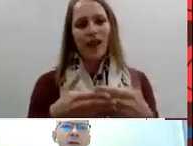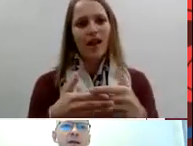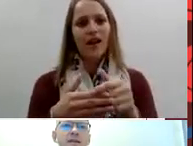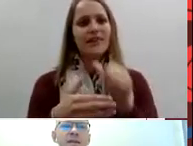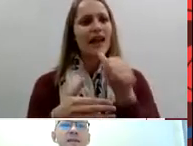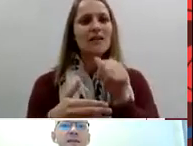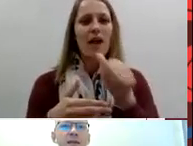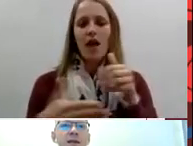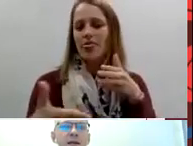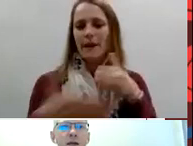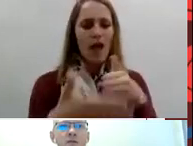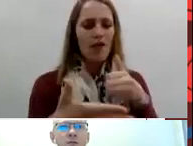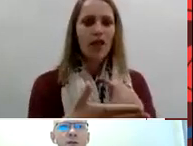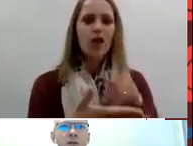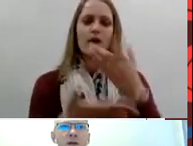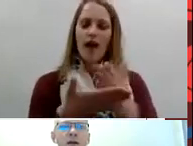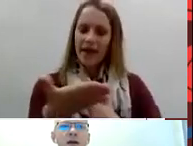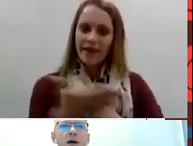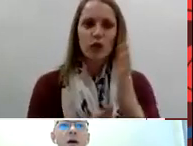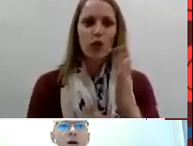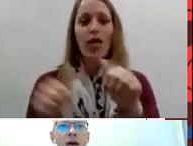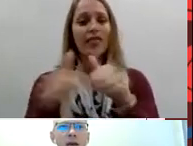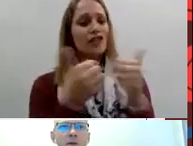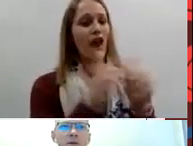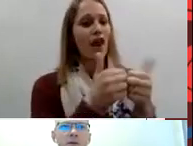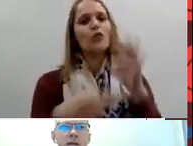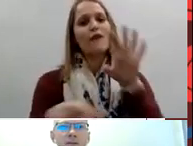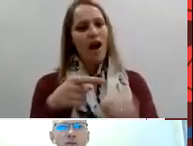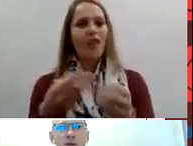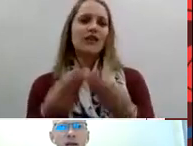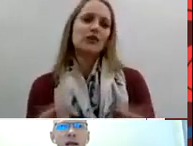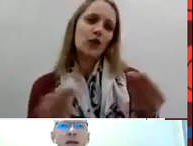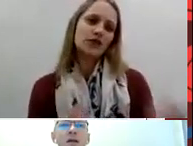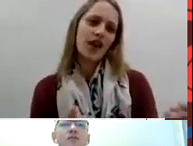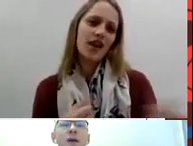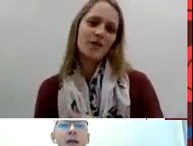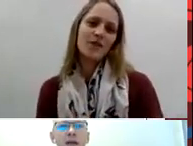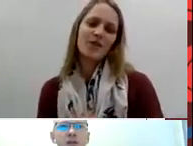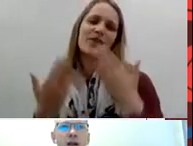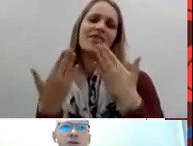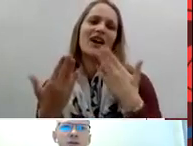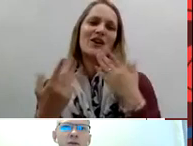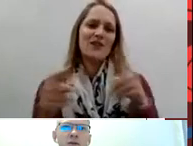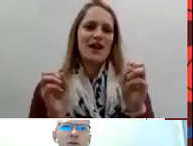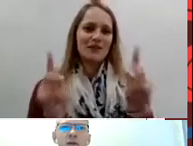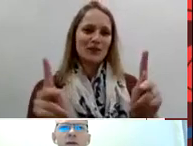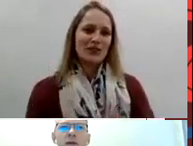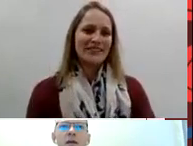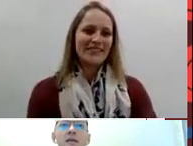woman and sees deaf women are able deaf women can go through any challenge